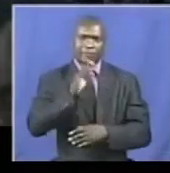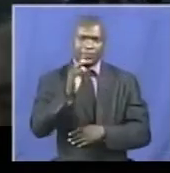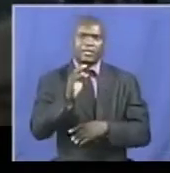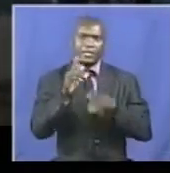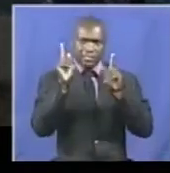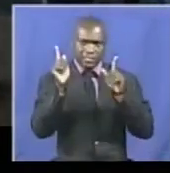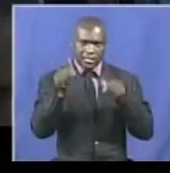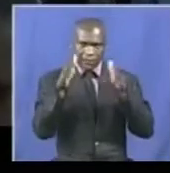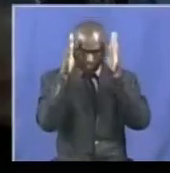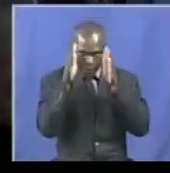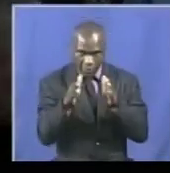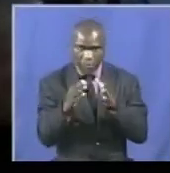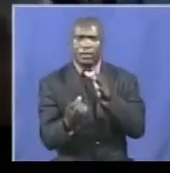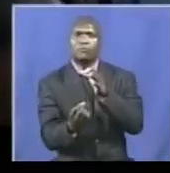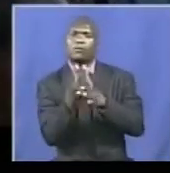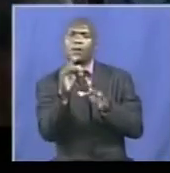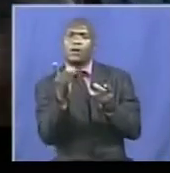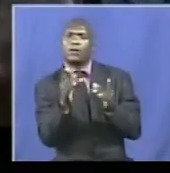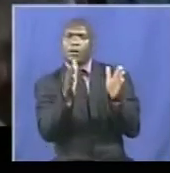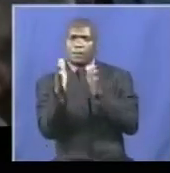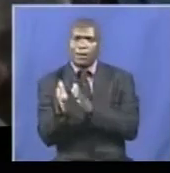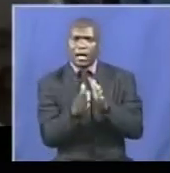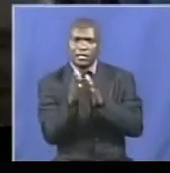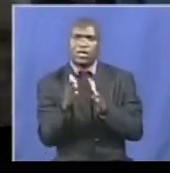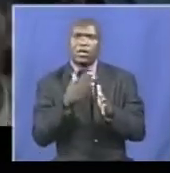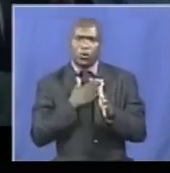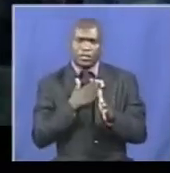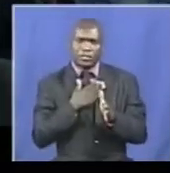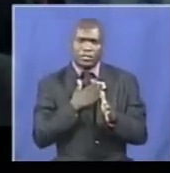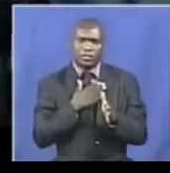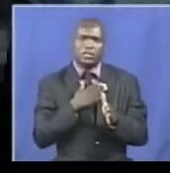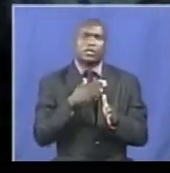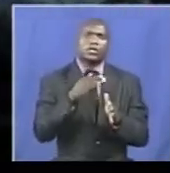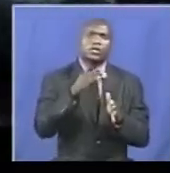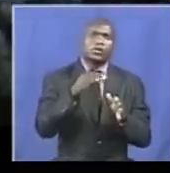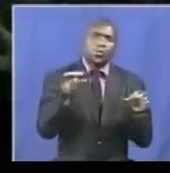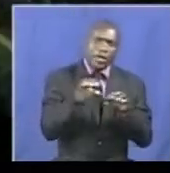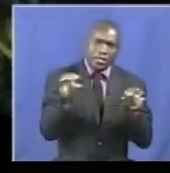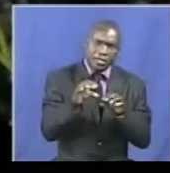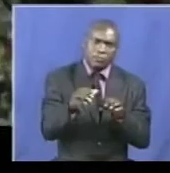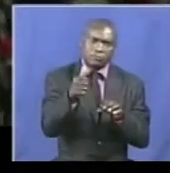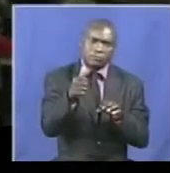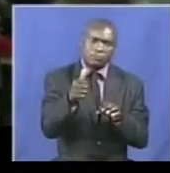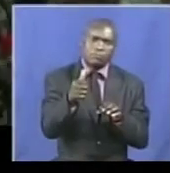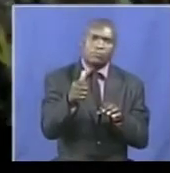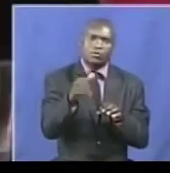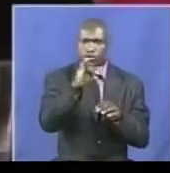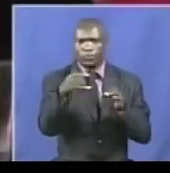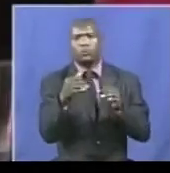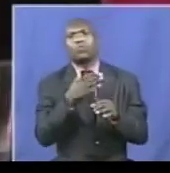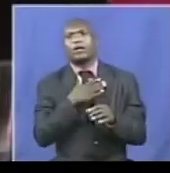and implementing mechanisms for unlocking the value that is abandoned in both natural and human assets.